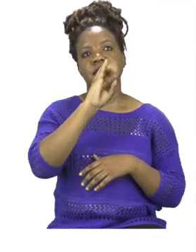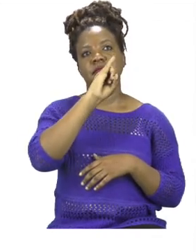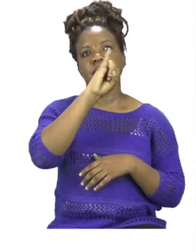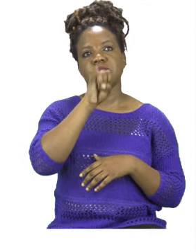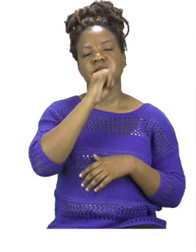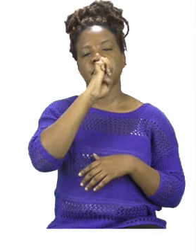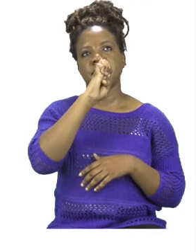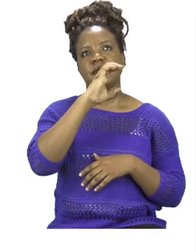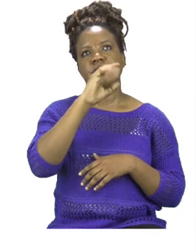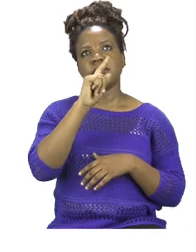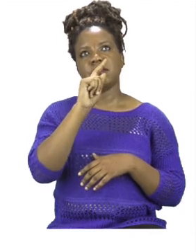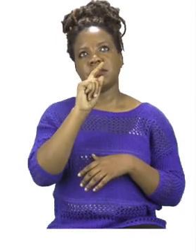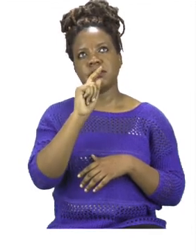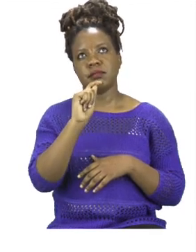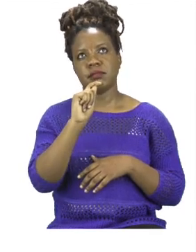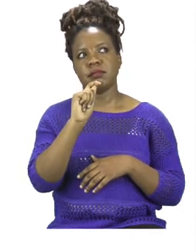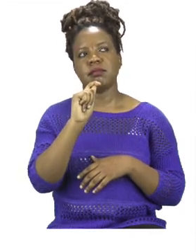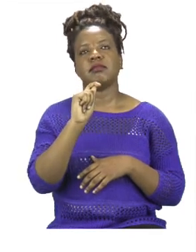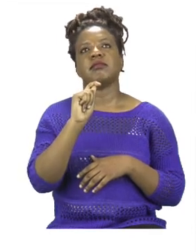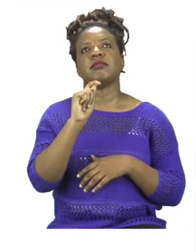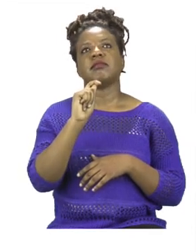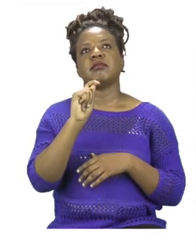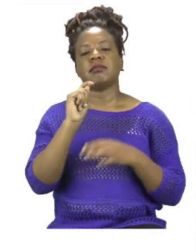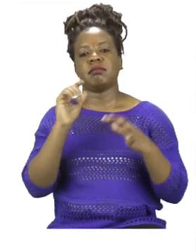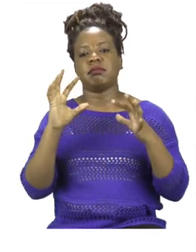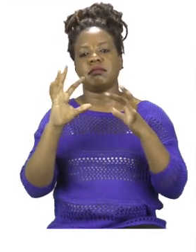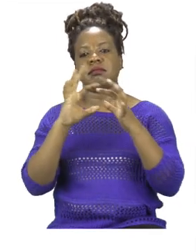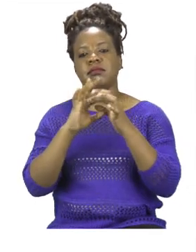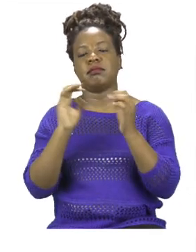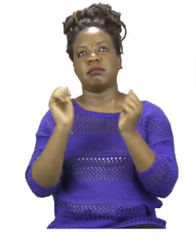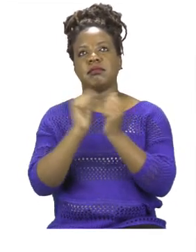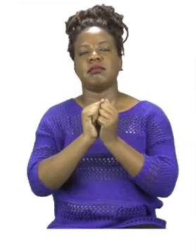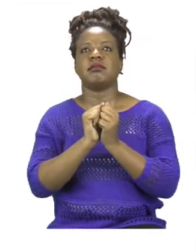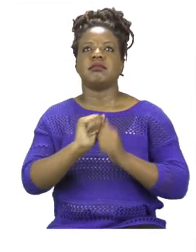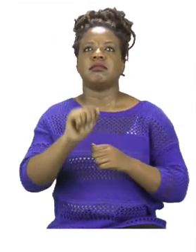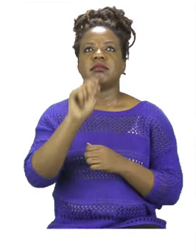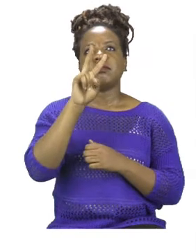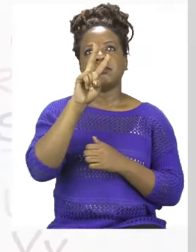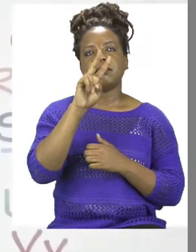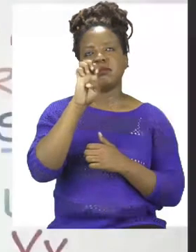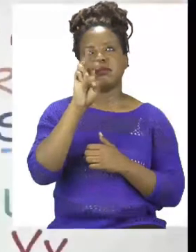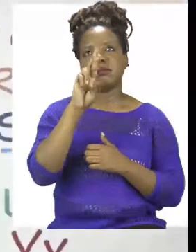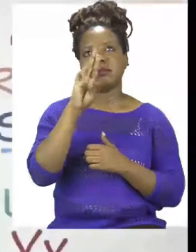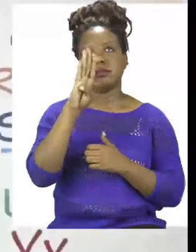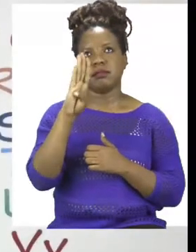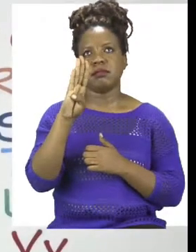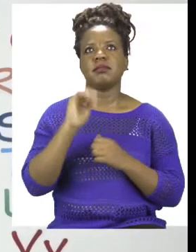number. I am going to explain what this means. Let's take a look at the board.